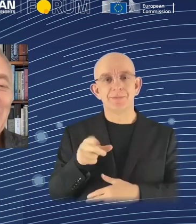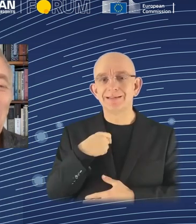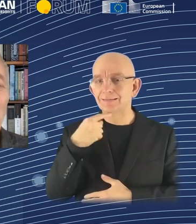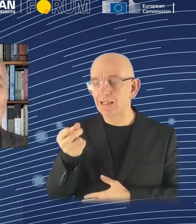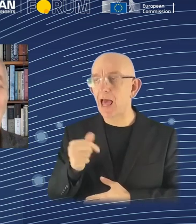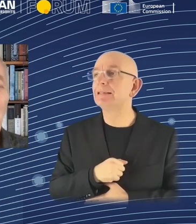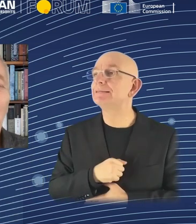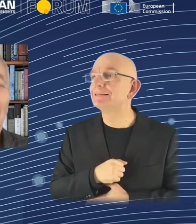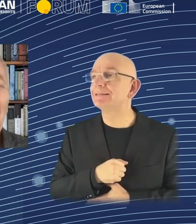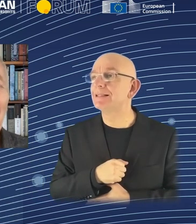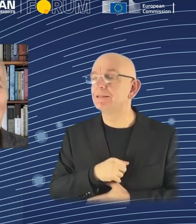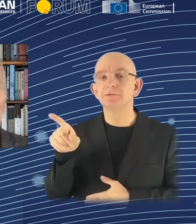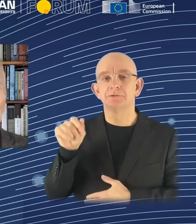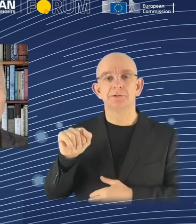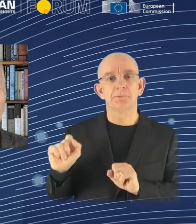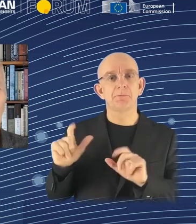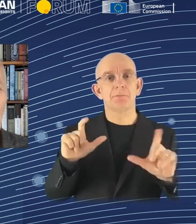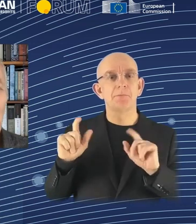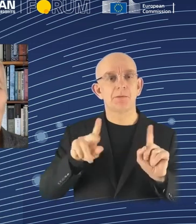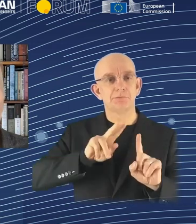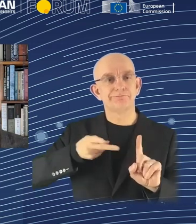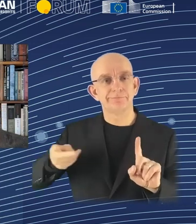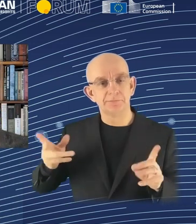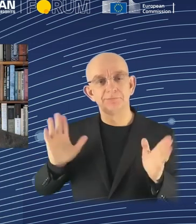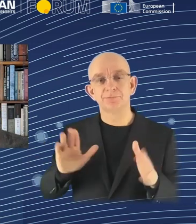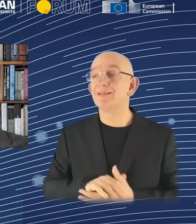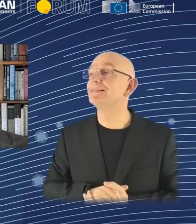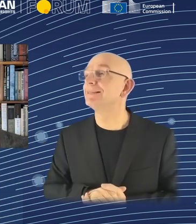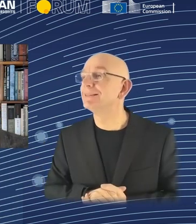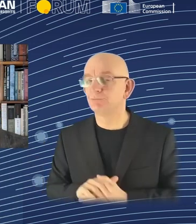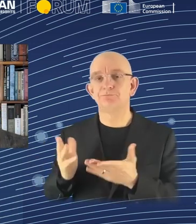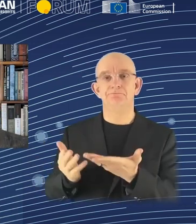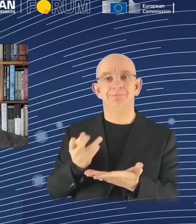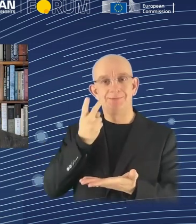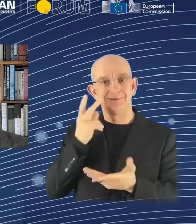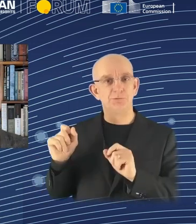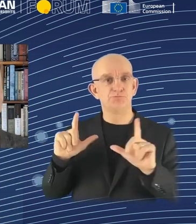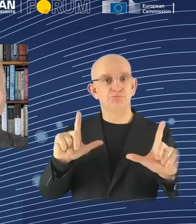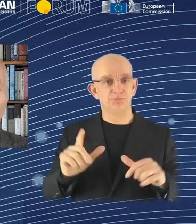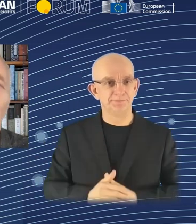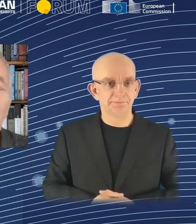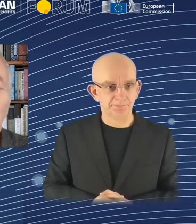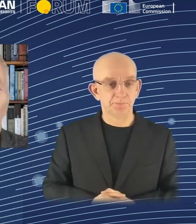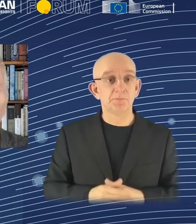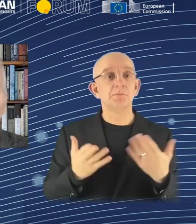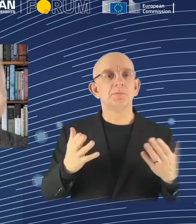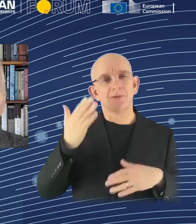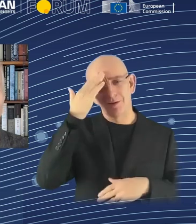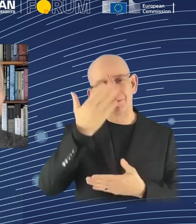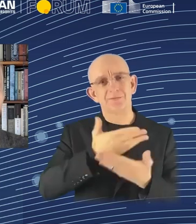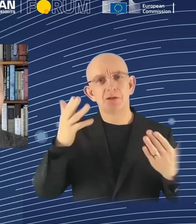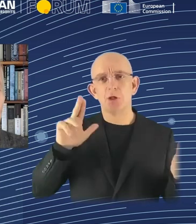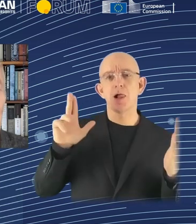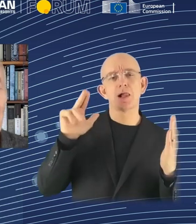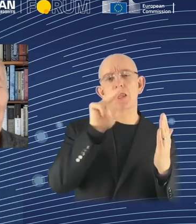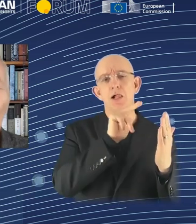So there's a famous painting by Delacroix of the biblical story of Jacob wrestling with an